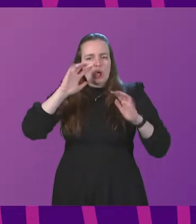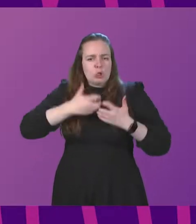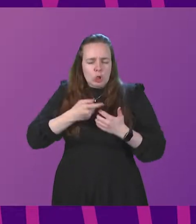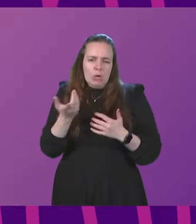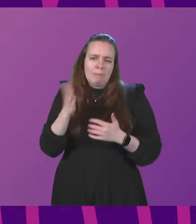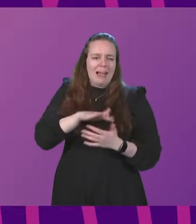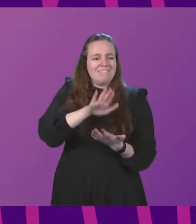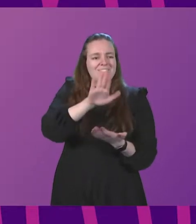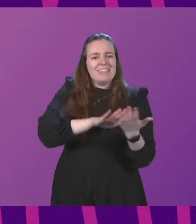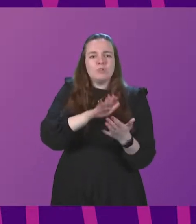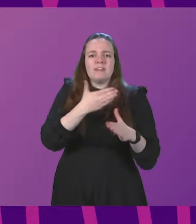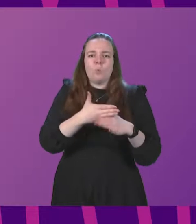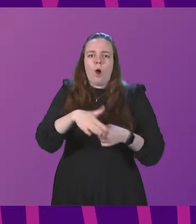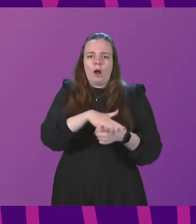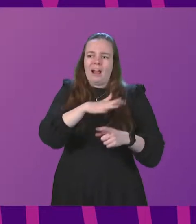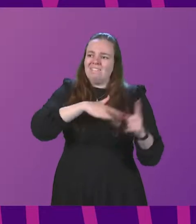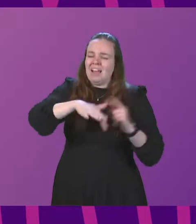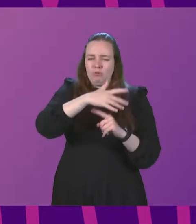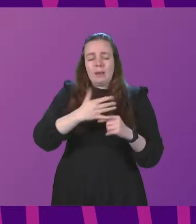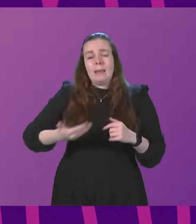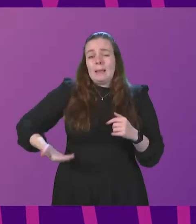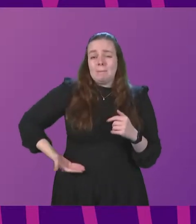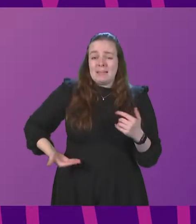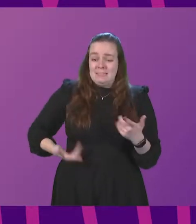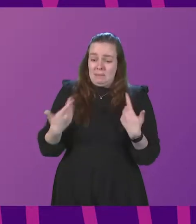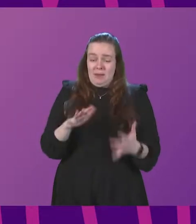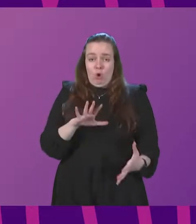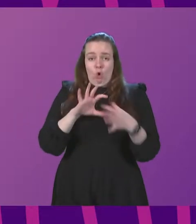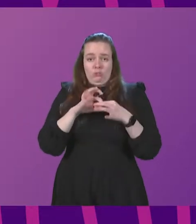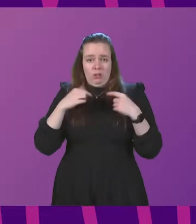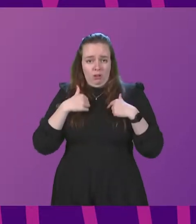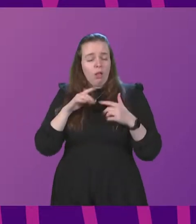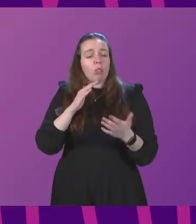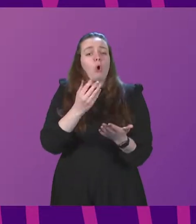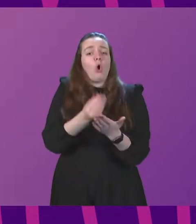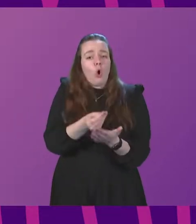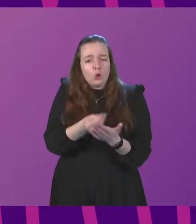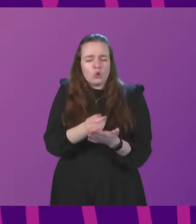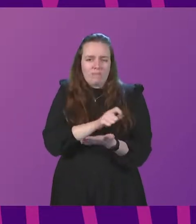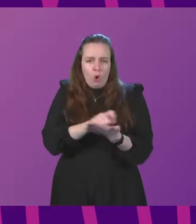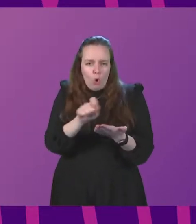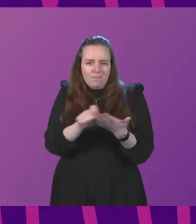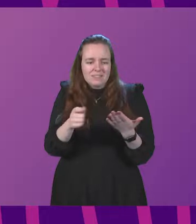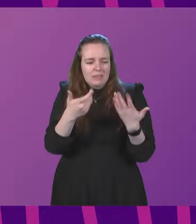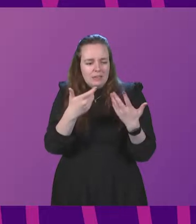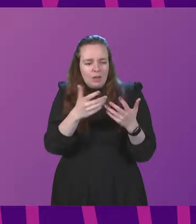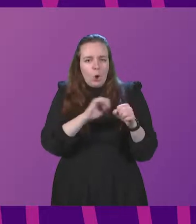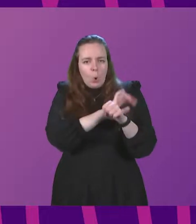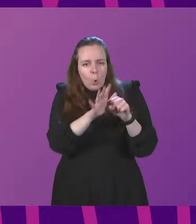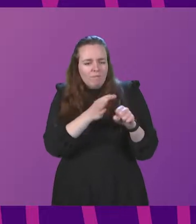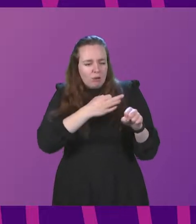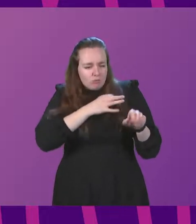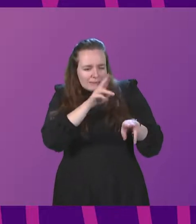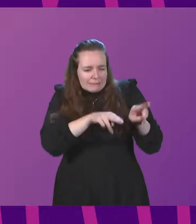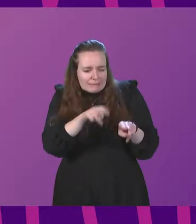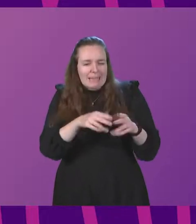face-to-face work environment, and businesses have contacted me about the cost of having offices, COVID risk assessed and any